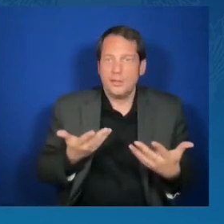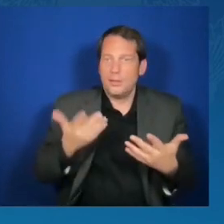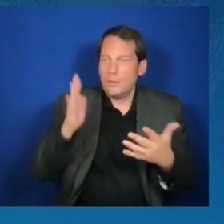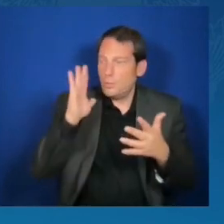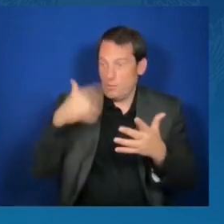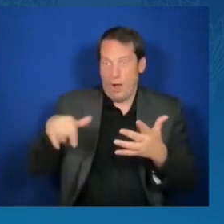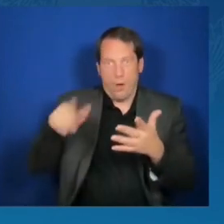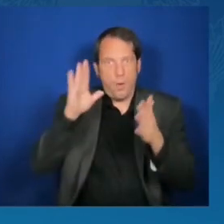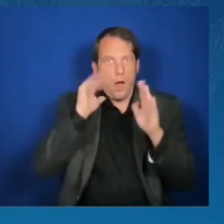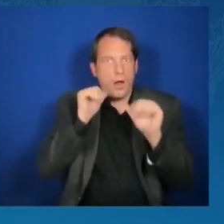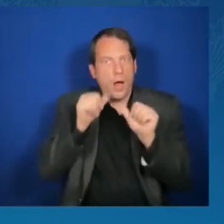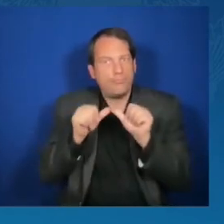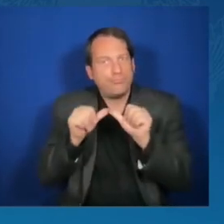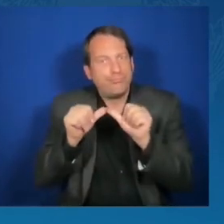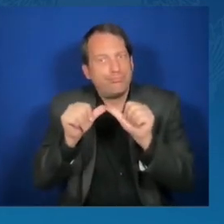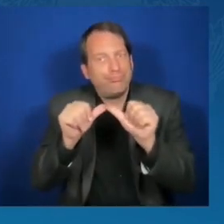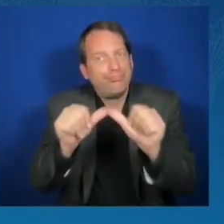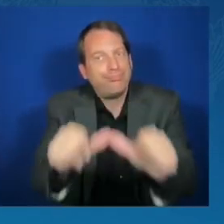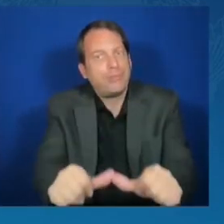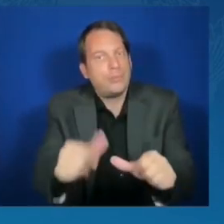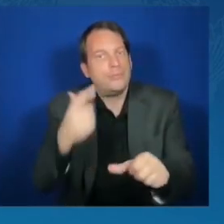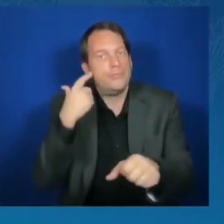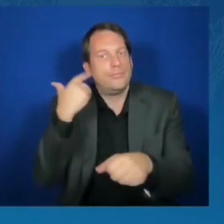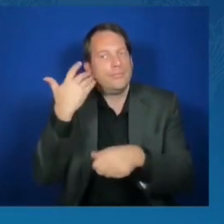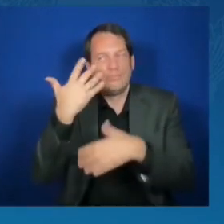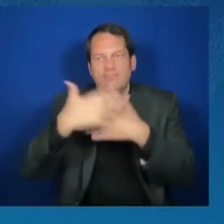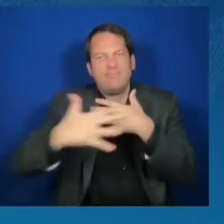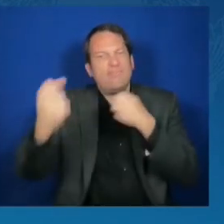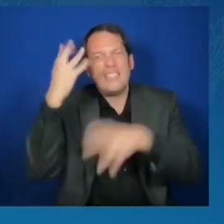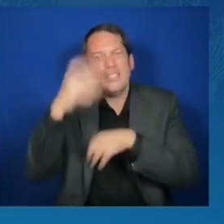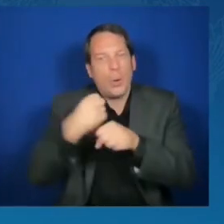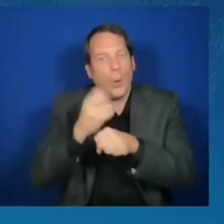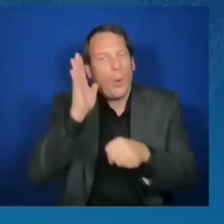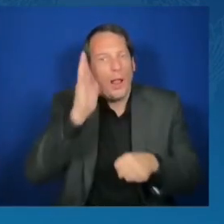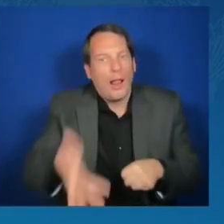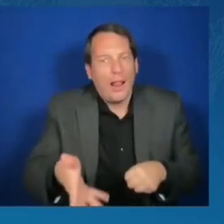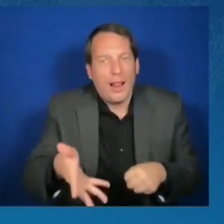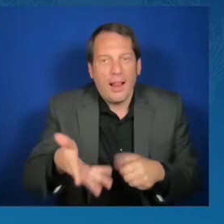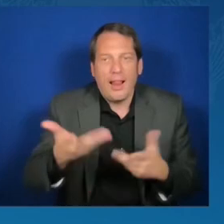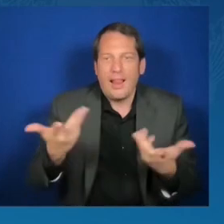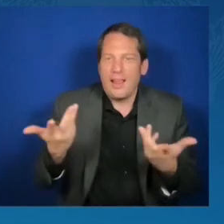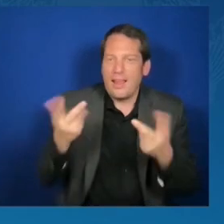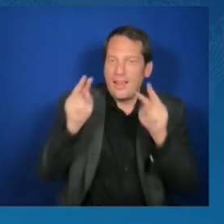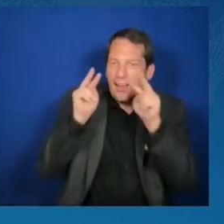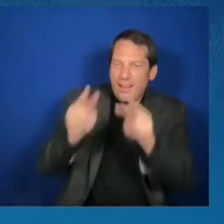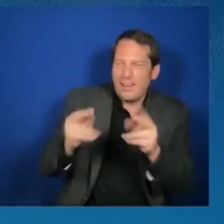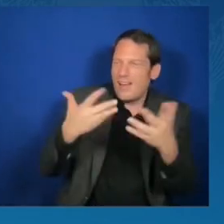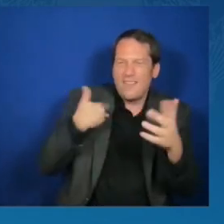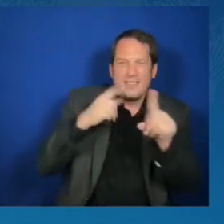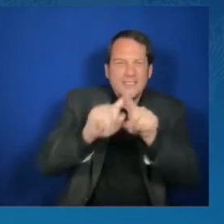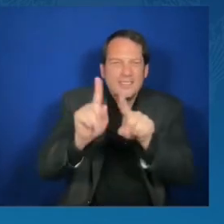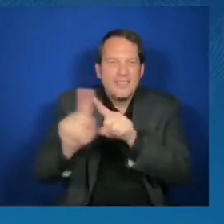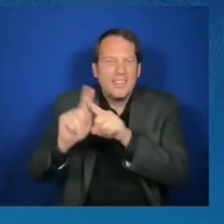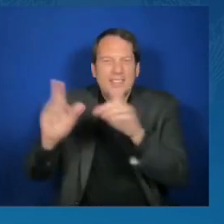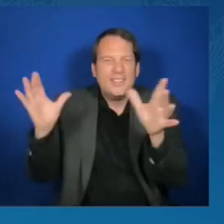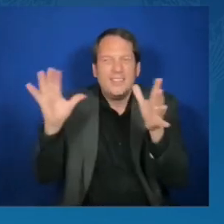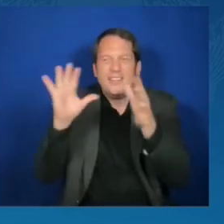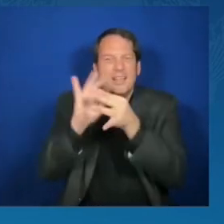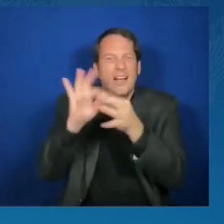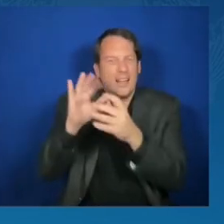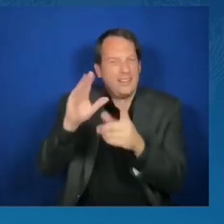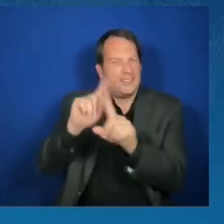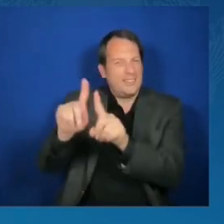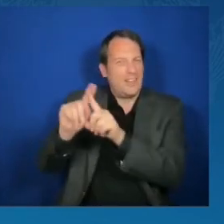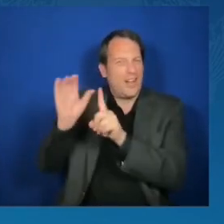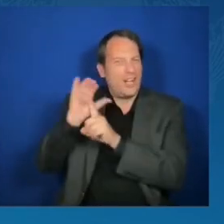music, across fashion. We'll seek your partnership in further advancing equity and opportunity for the diaspora